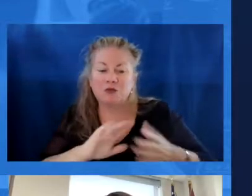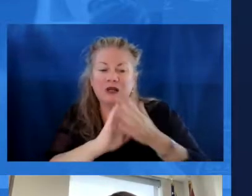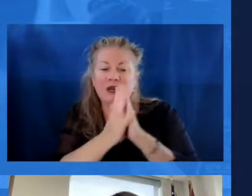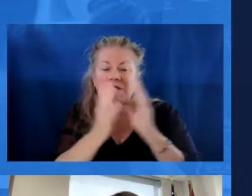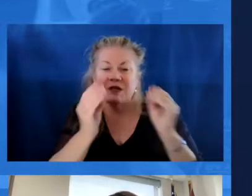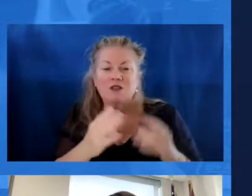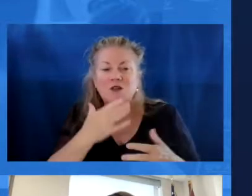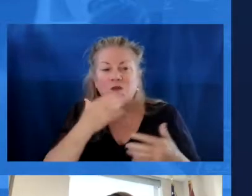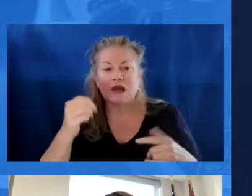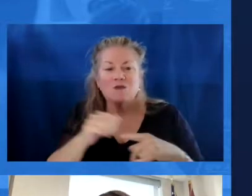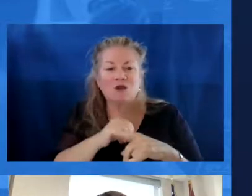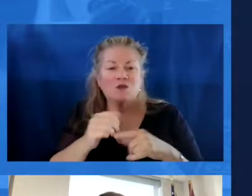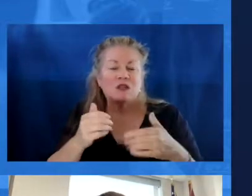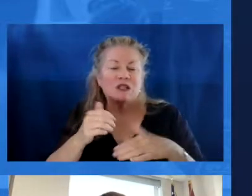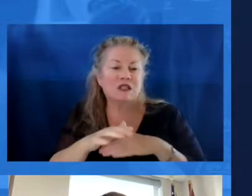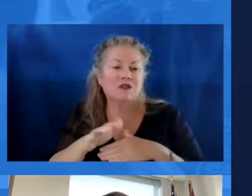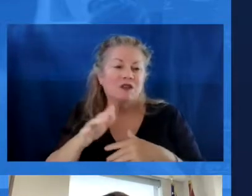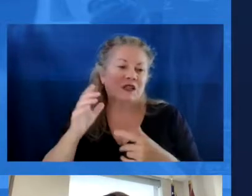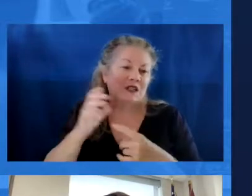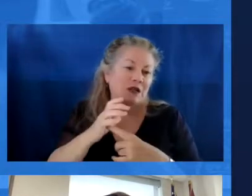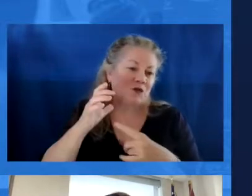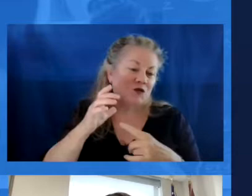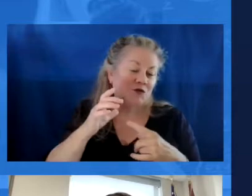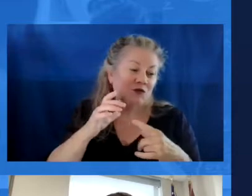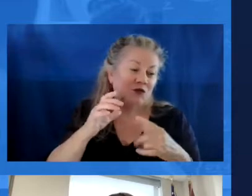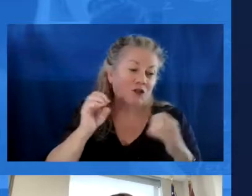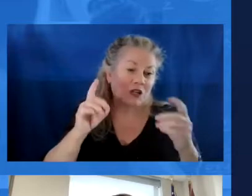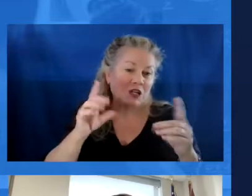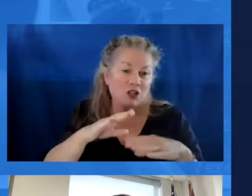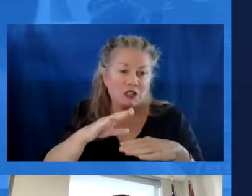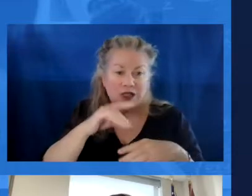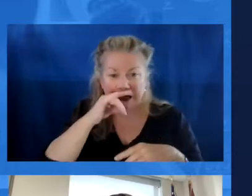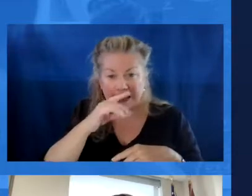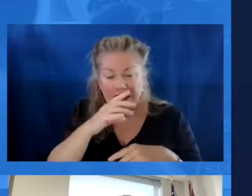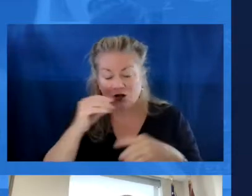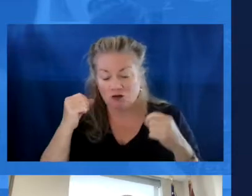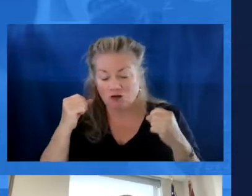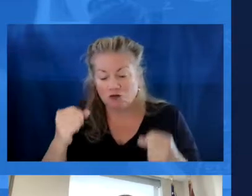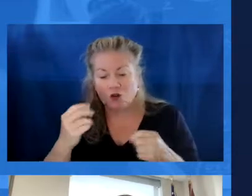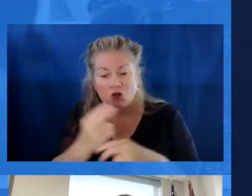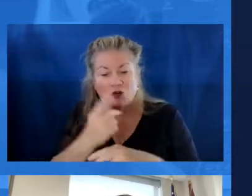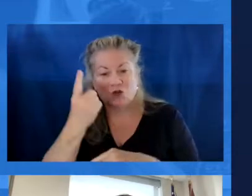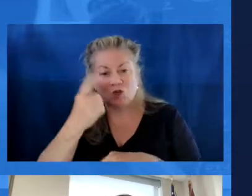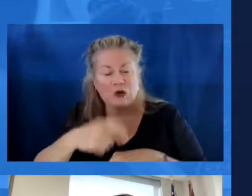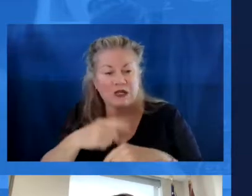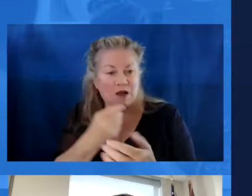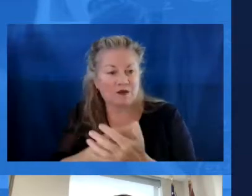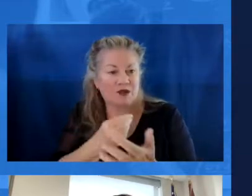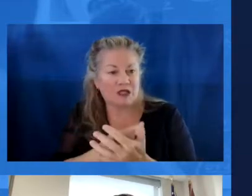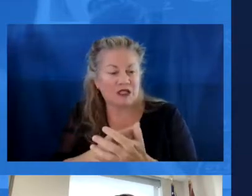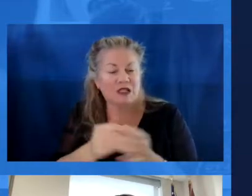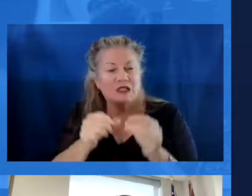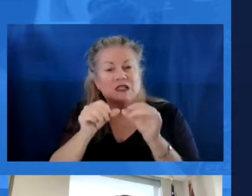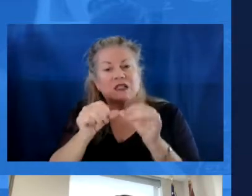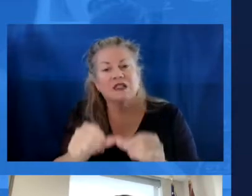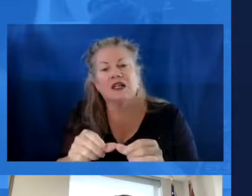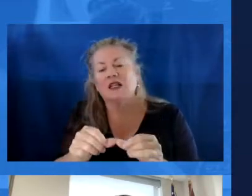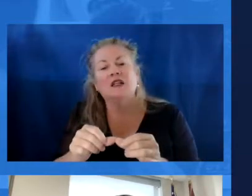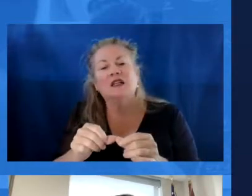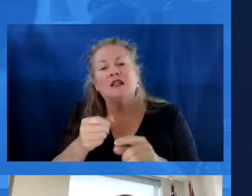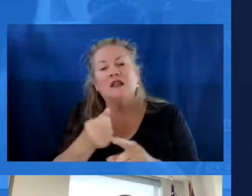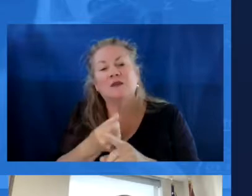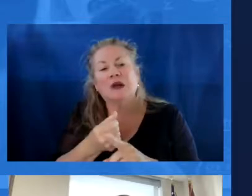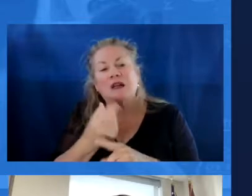best practices that will deliver exceptional education to kids, and certainly strong use of one-time funds that will have a sustaining and lasting